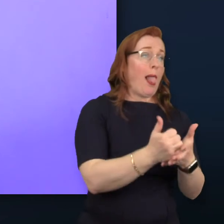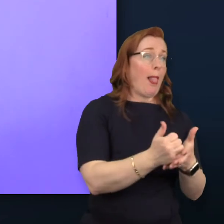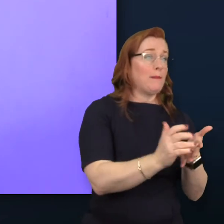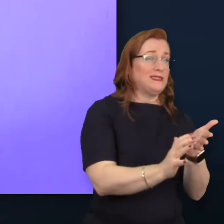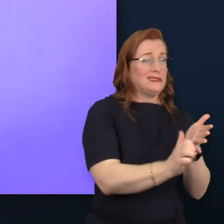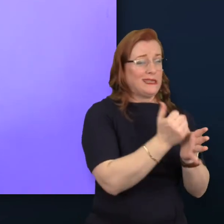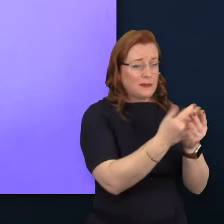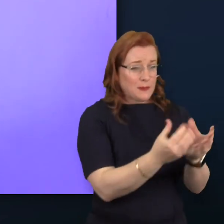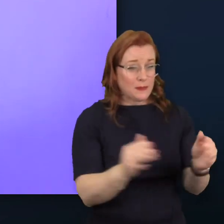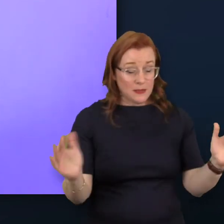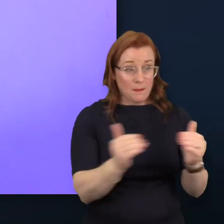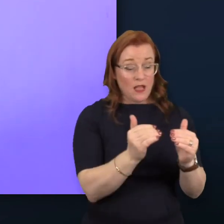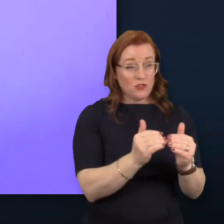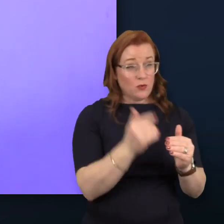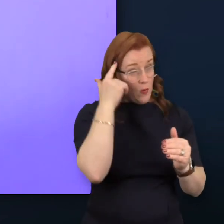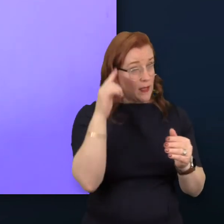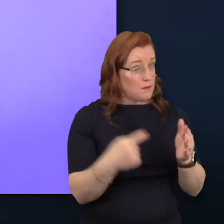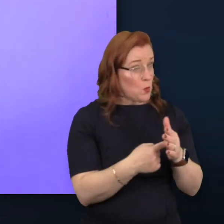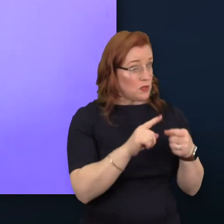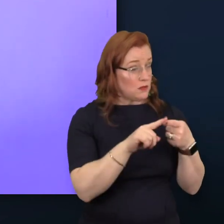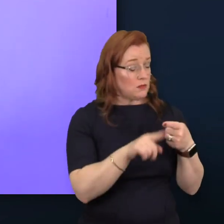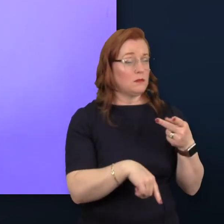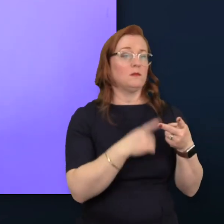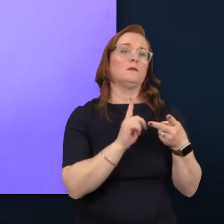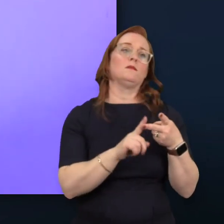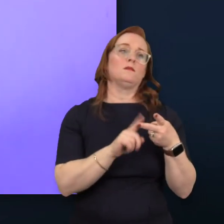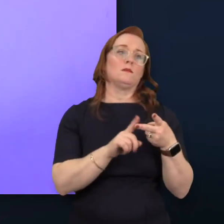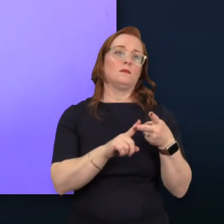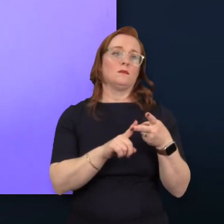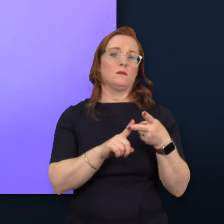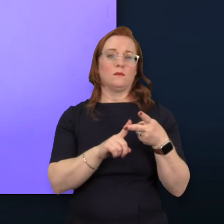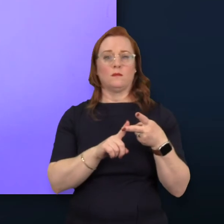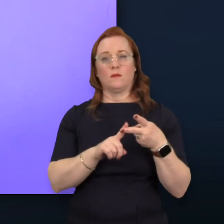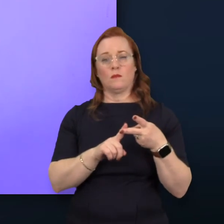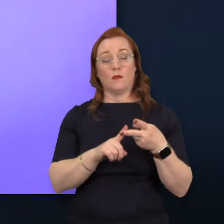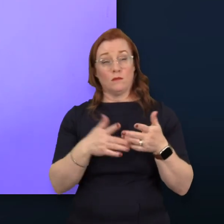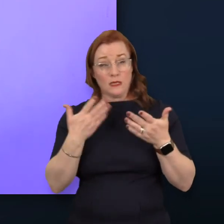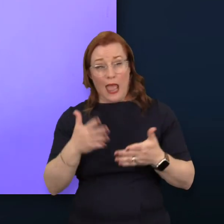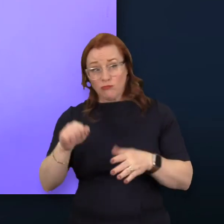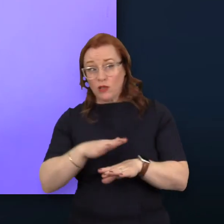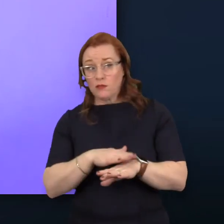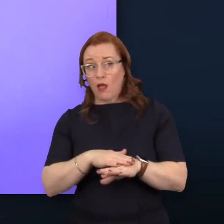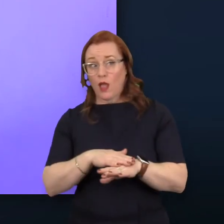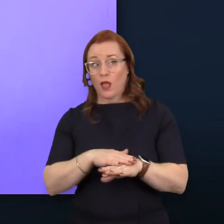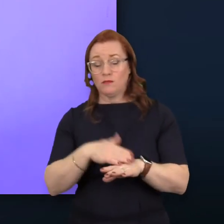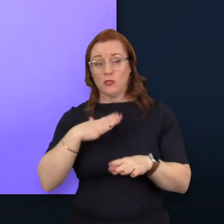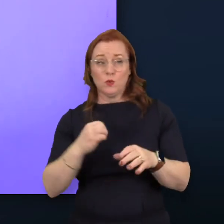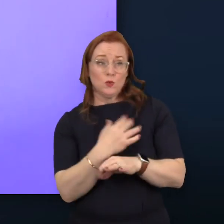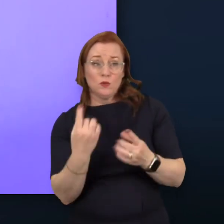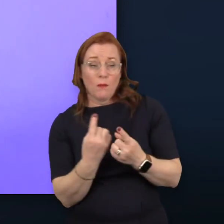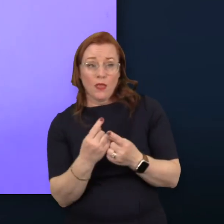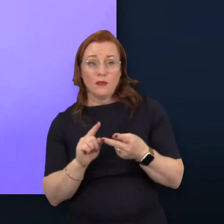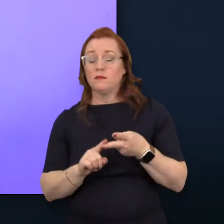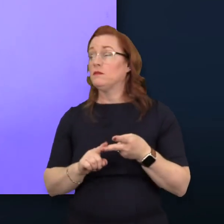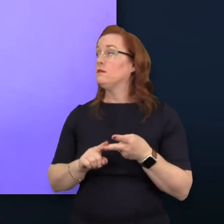industry, as well as for the people themselves. Second, is now the time to do something about it?